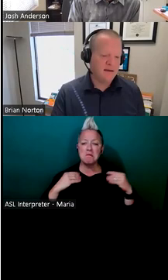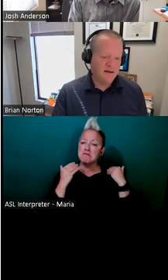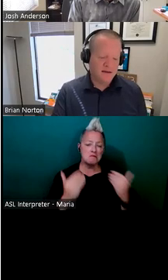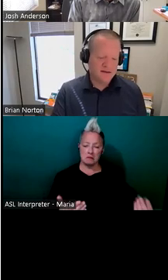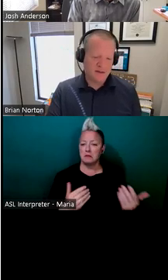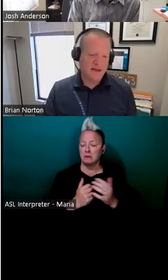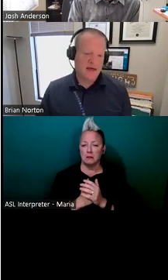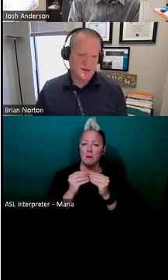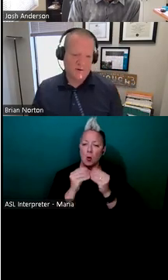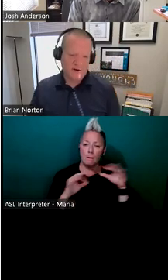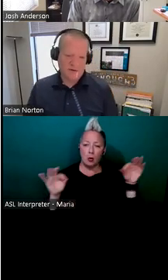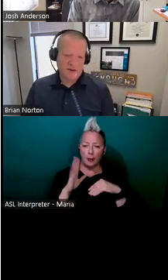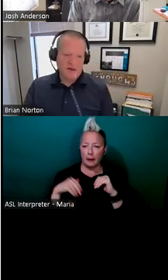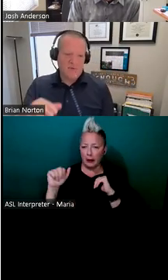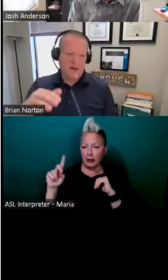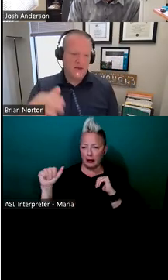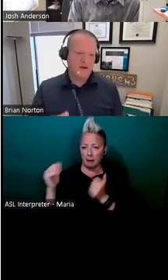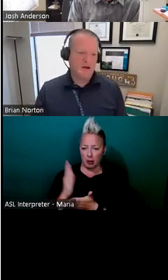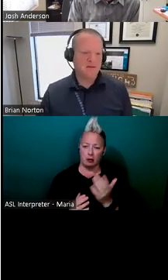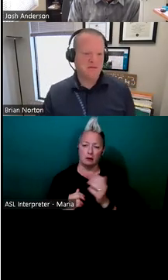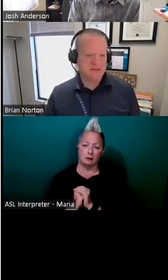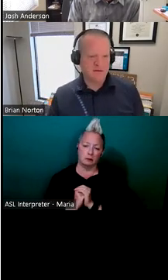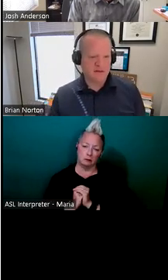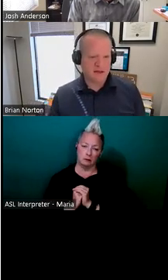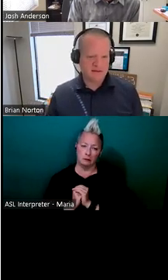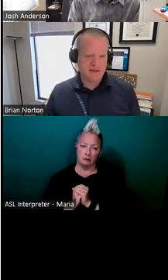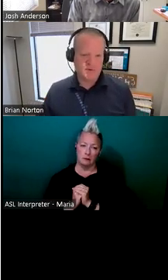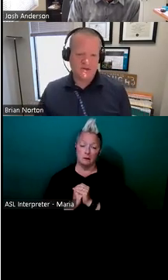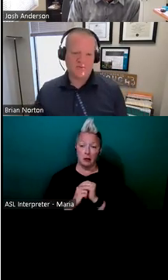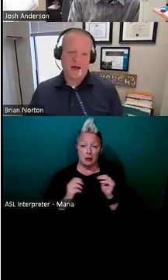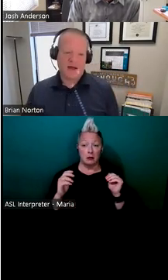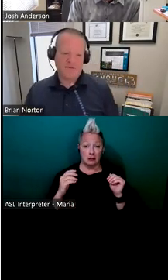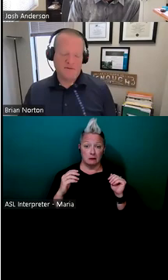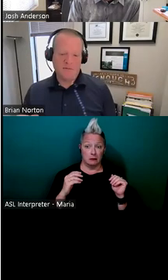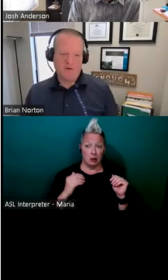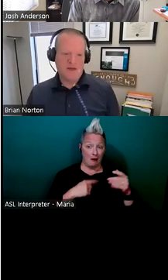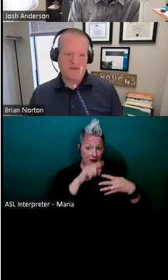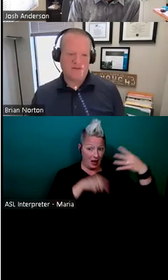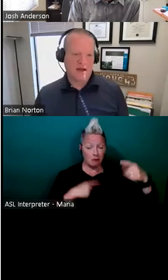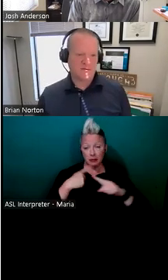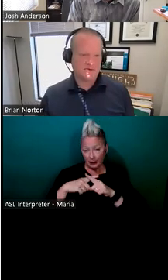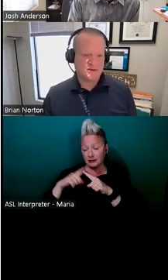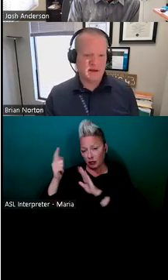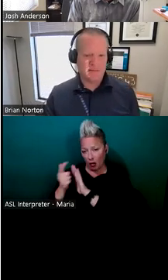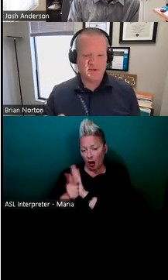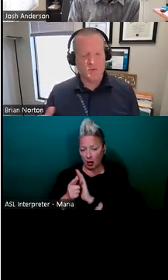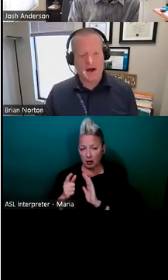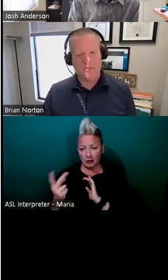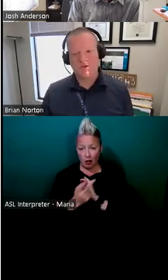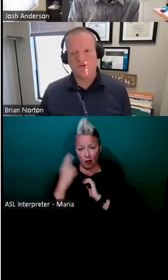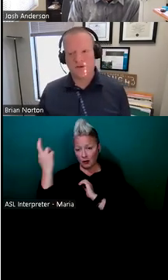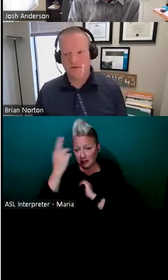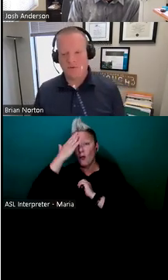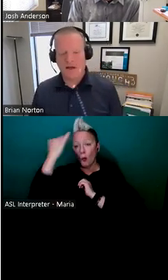and some of the legality part of it. But again, you've got all of these other things that really drive and are motivating factors, um, to